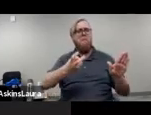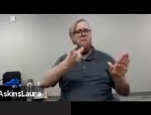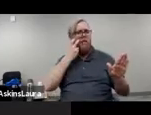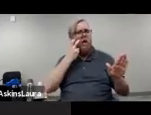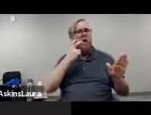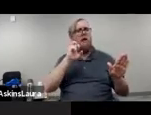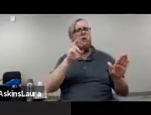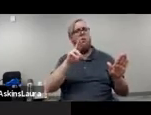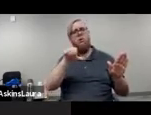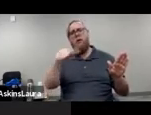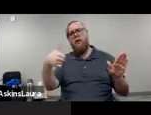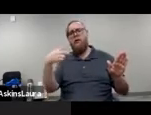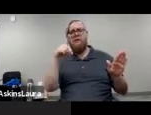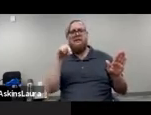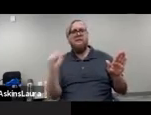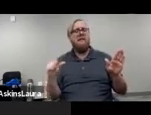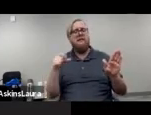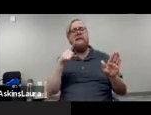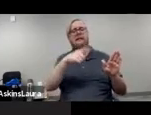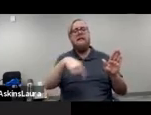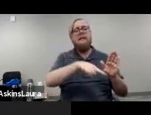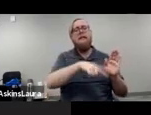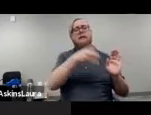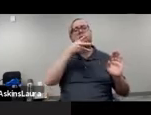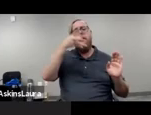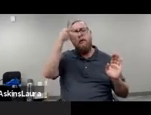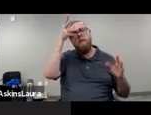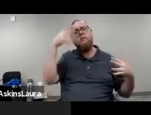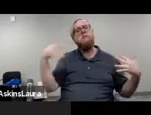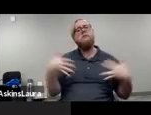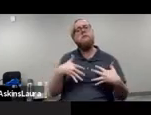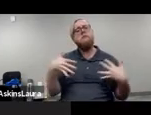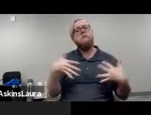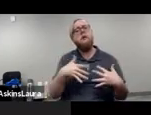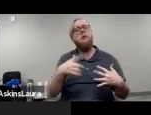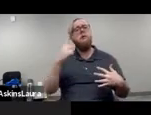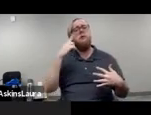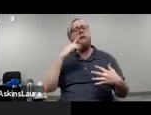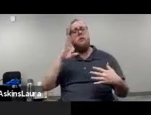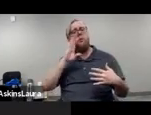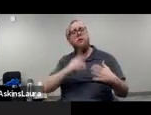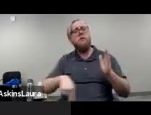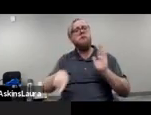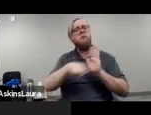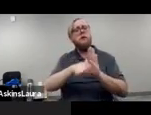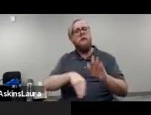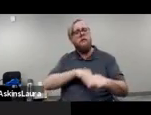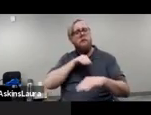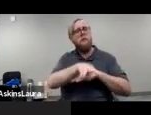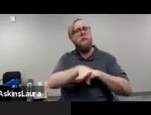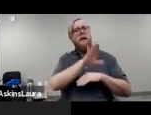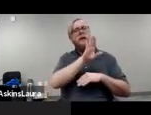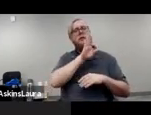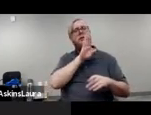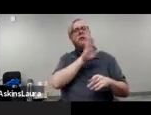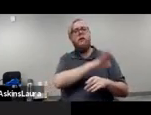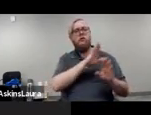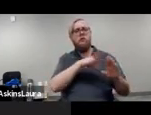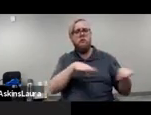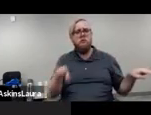other disabilities. They are scared, and they think it, in some ways, will hurt their children, and will even hurt themselves.